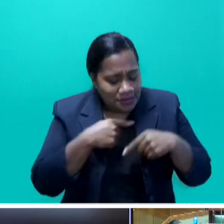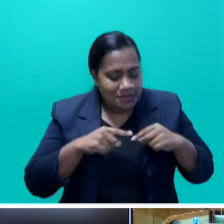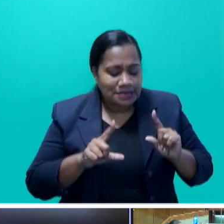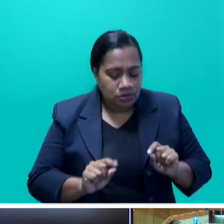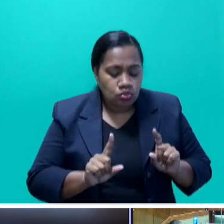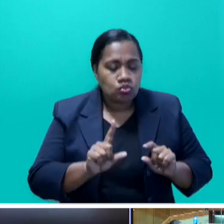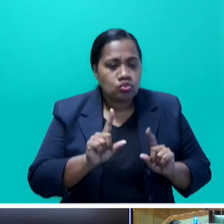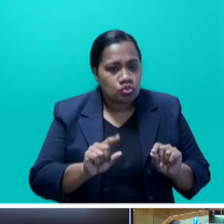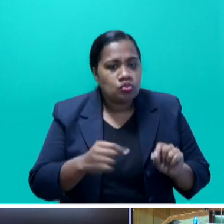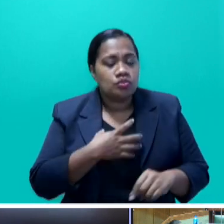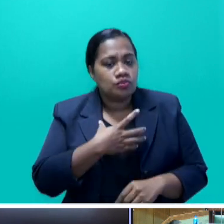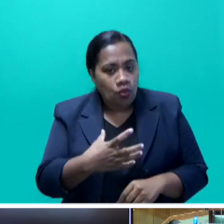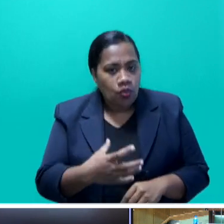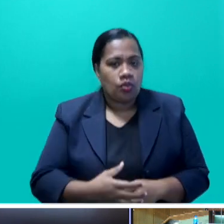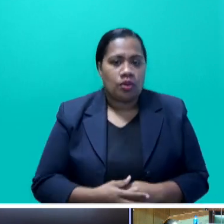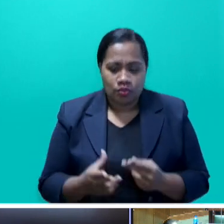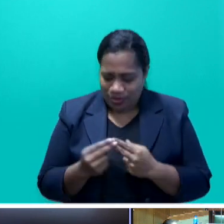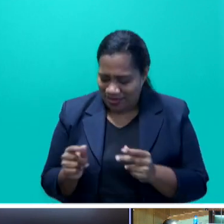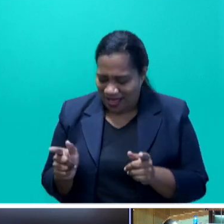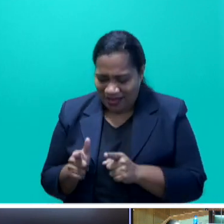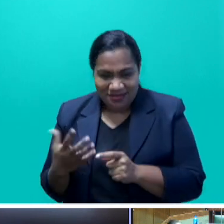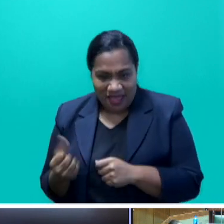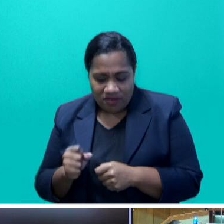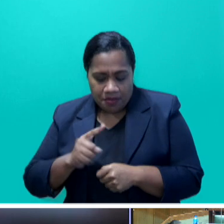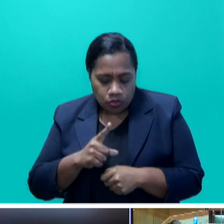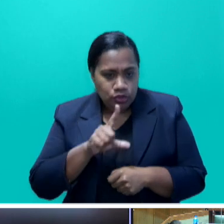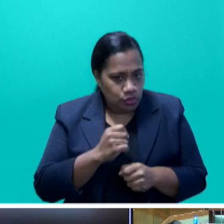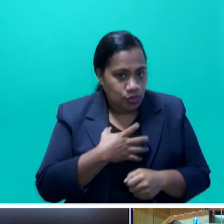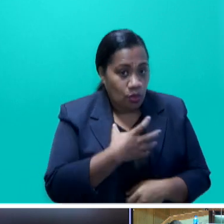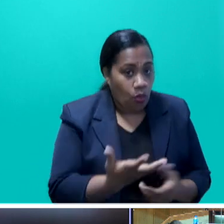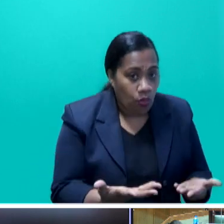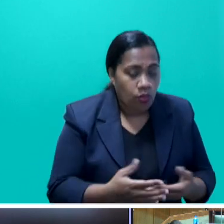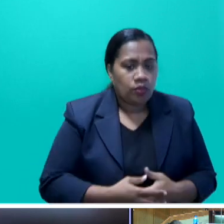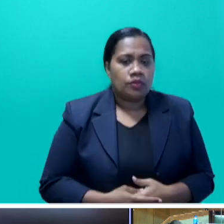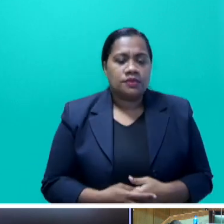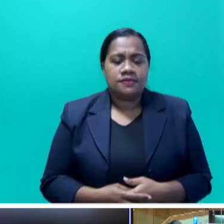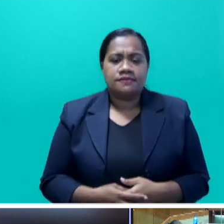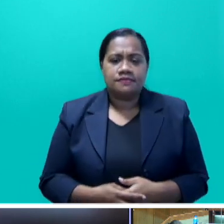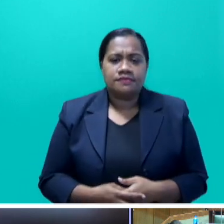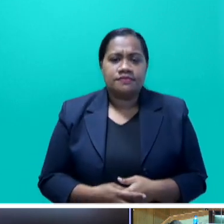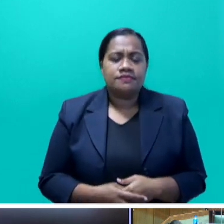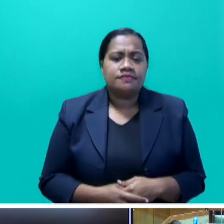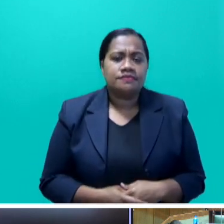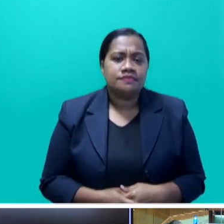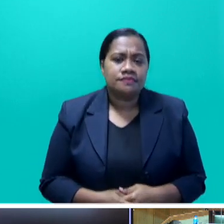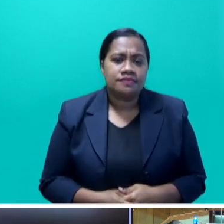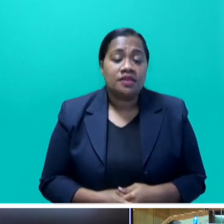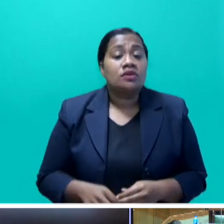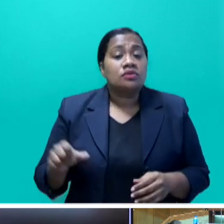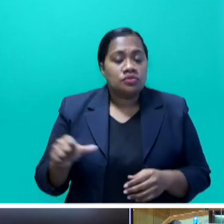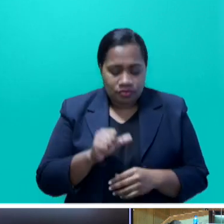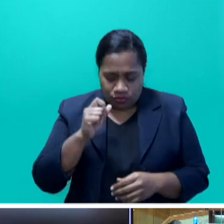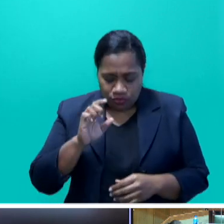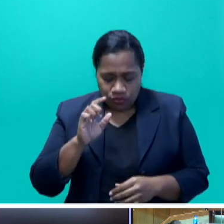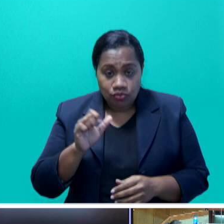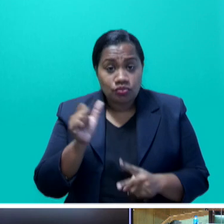It is said that necessity is the mother of all invention. It should also be called